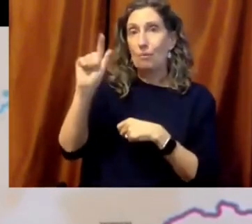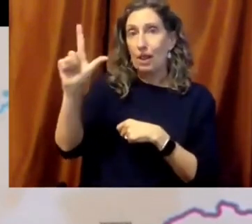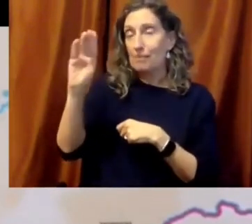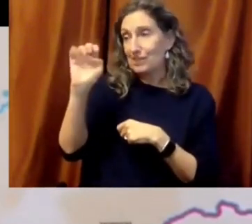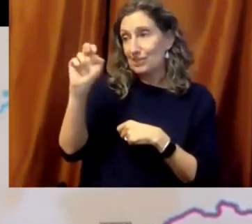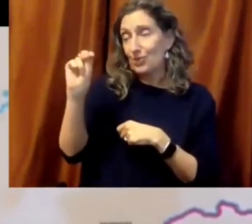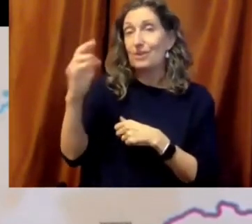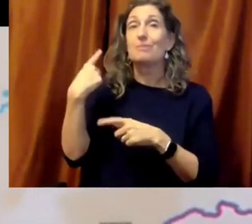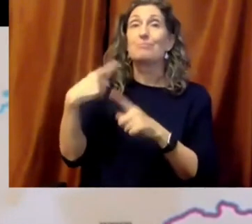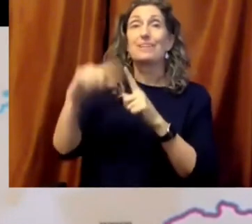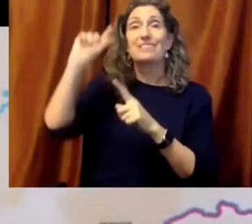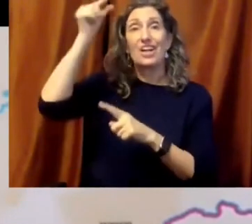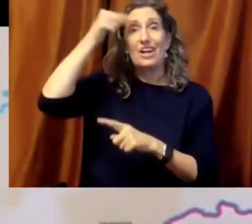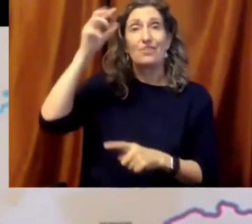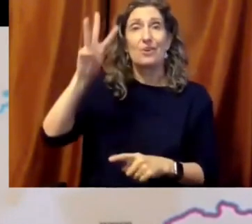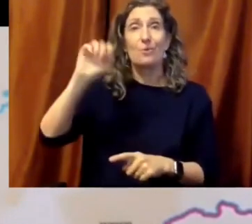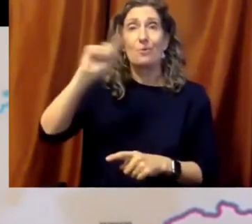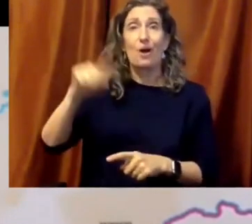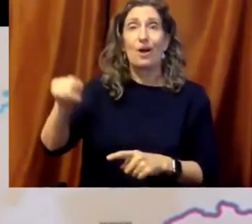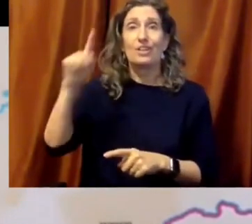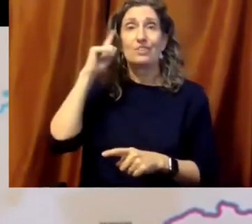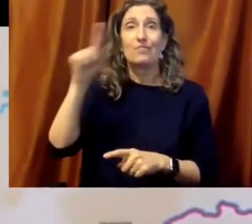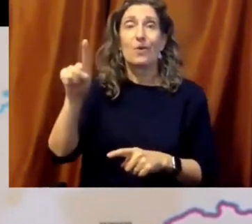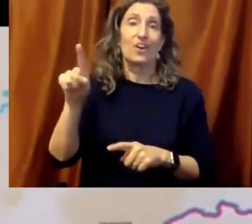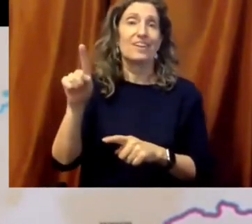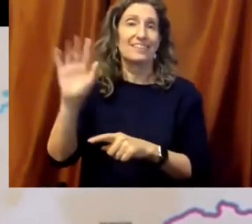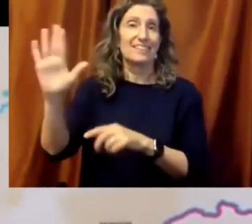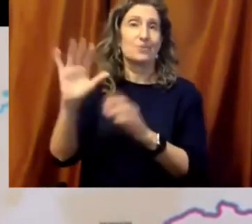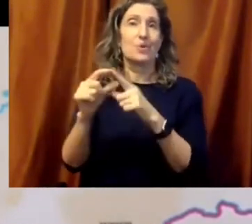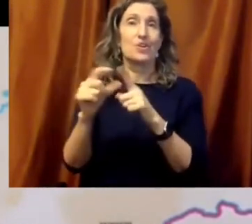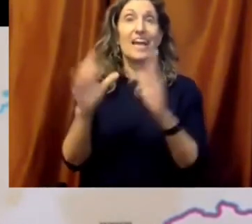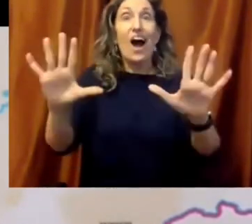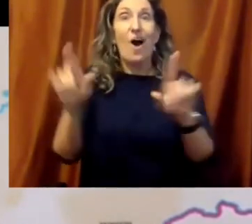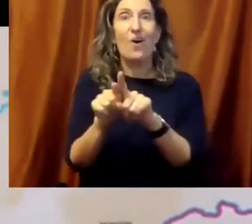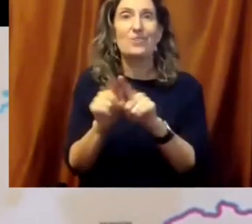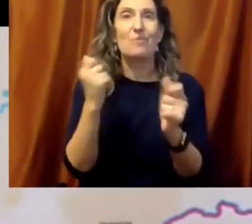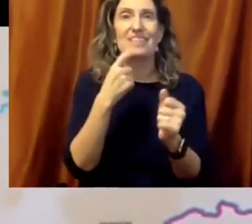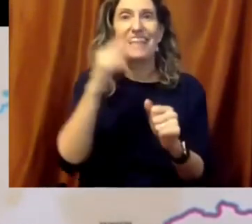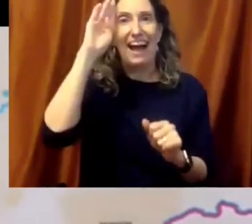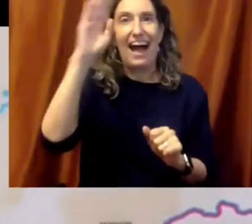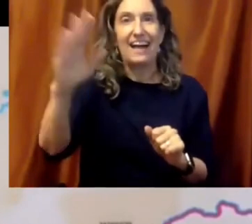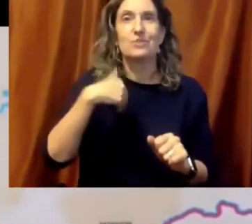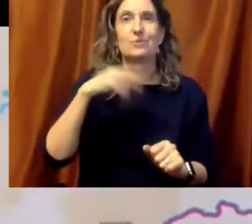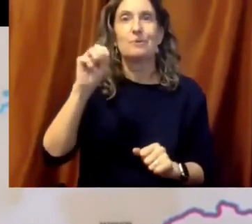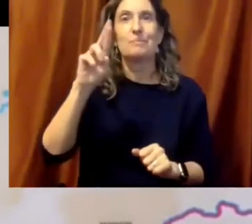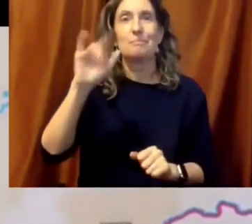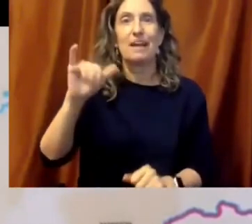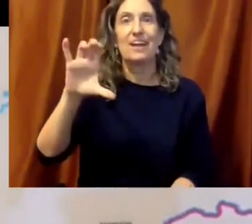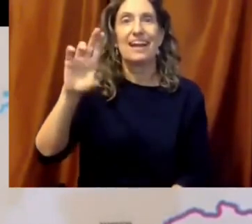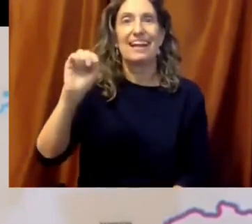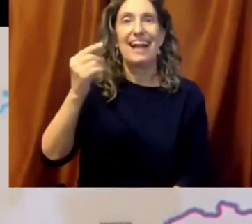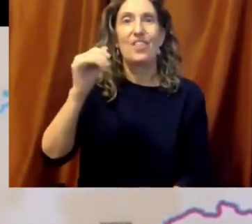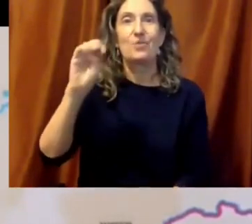Catherine Richter, who I know is now your education commissioner, but I knew her previously as an AFT leader and member of Education